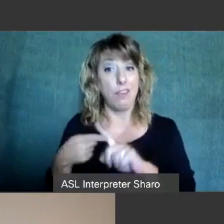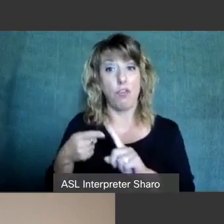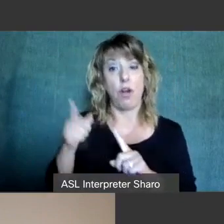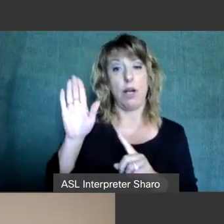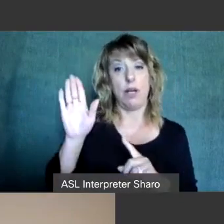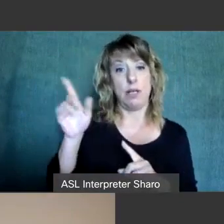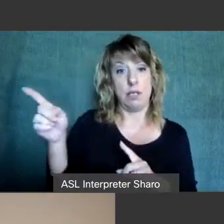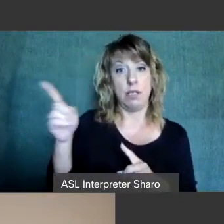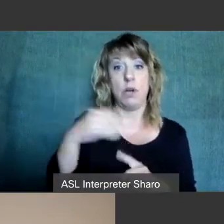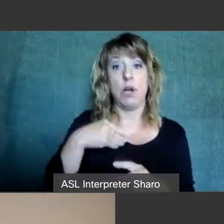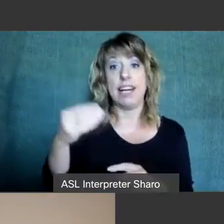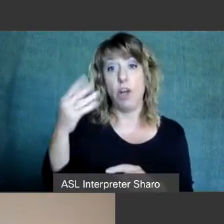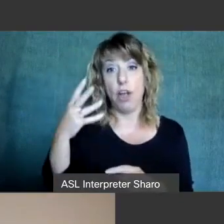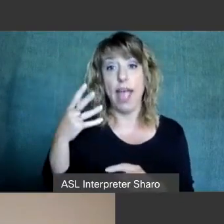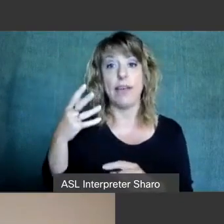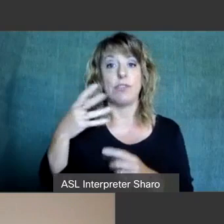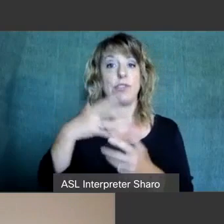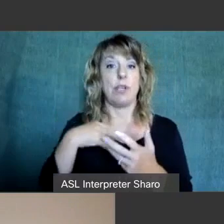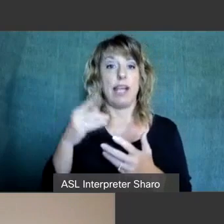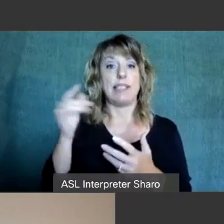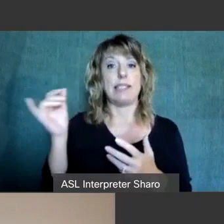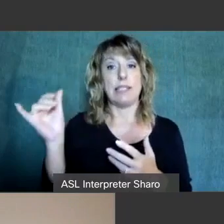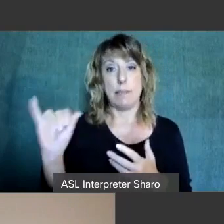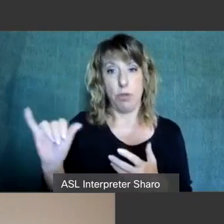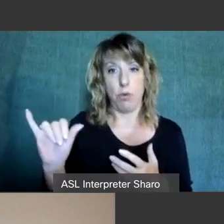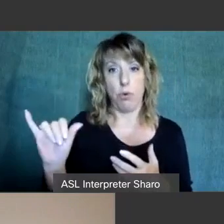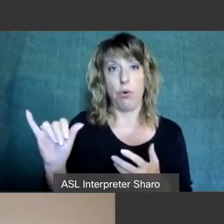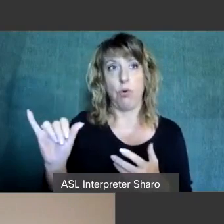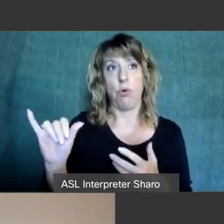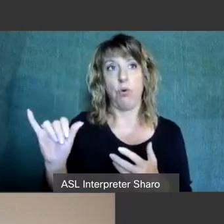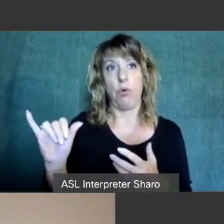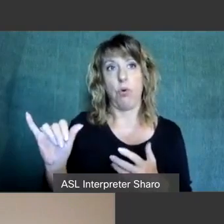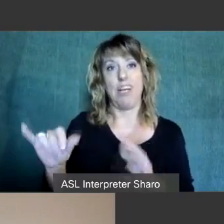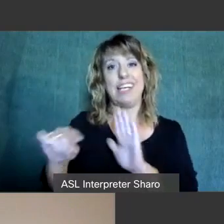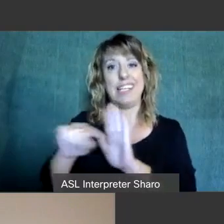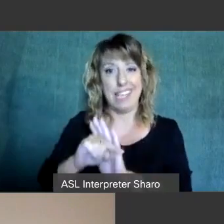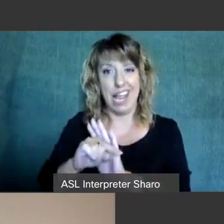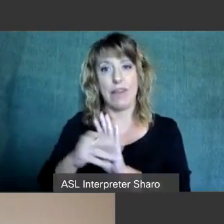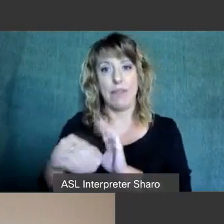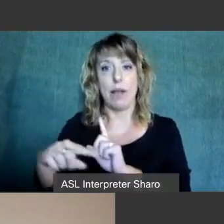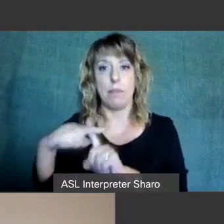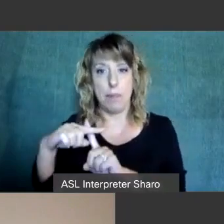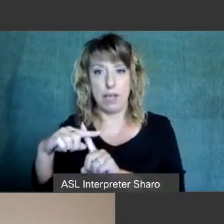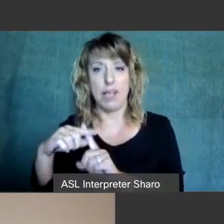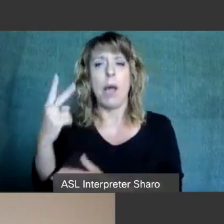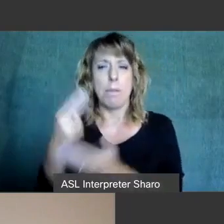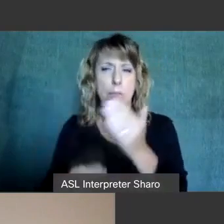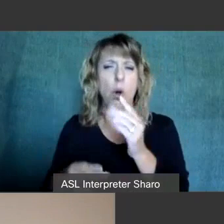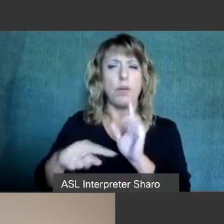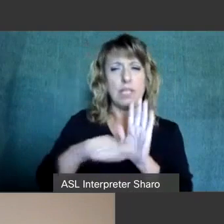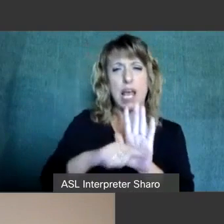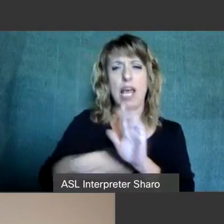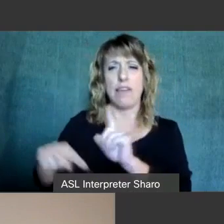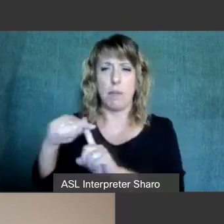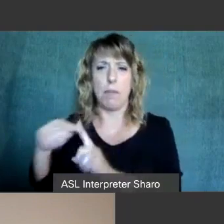caucasian and has had similar um negative and positive they both have had negative and positive